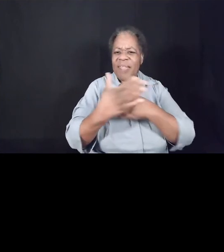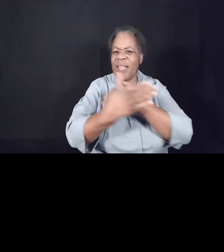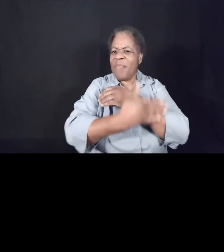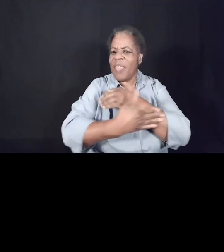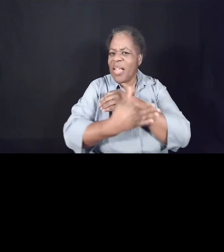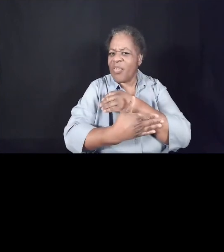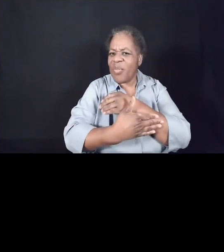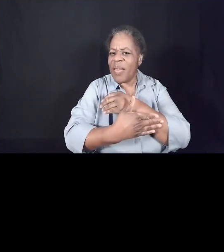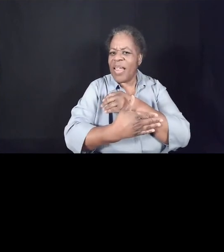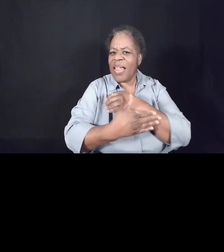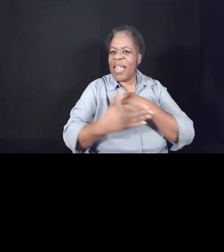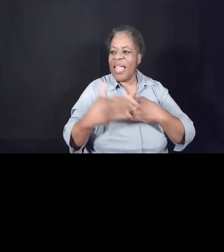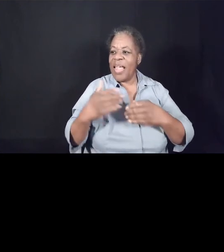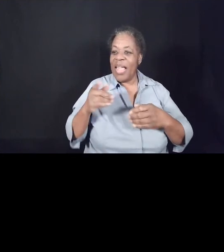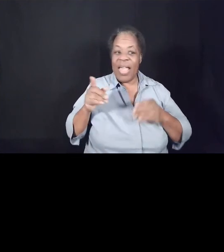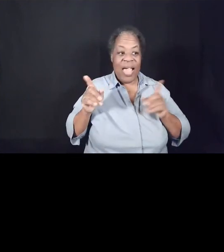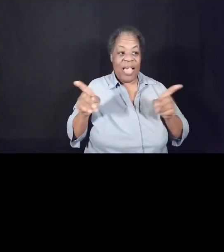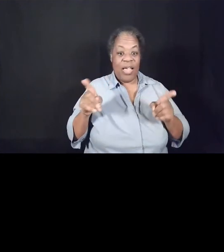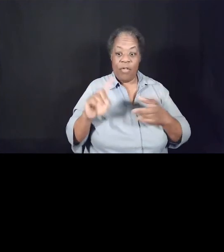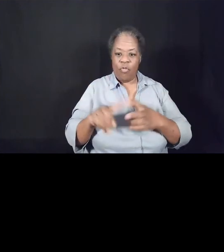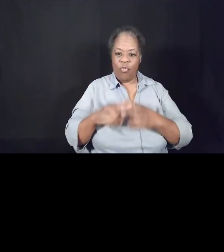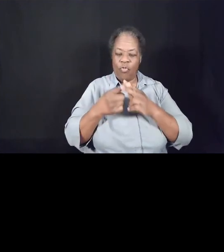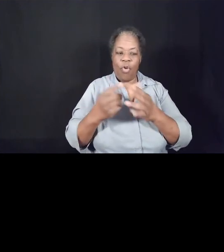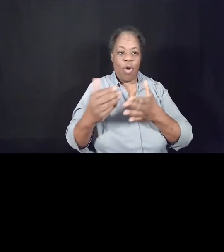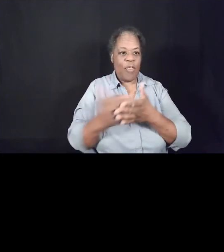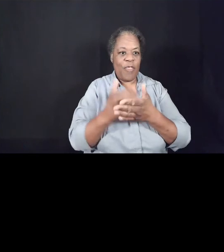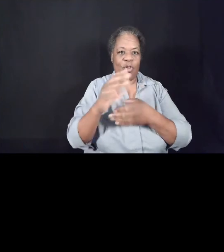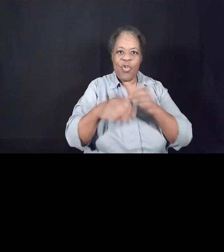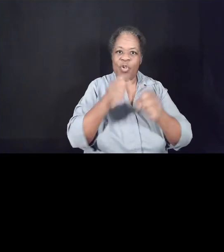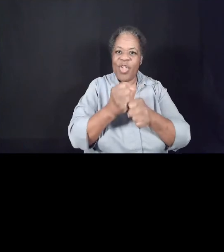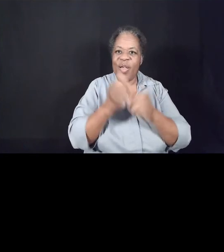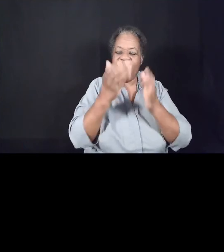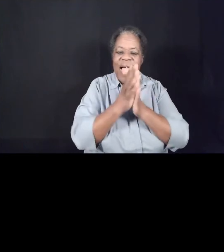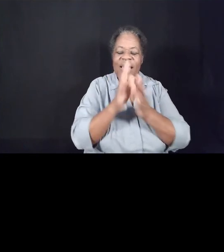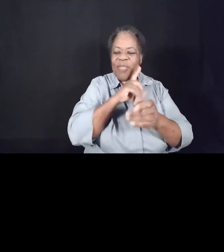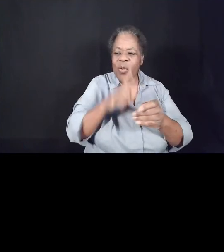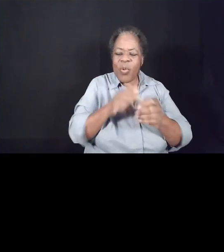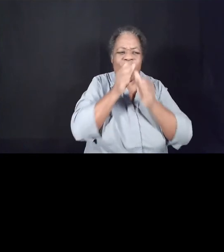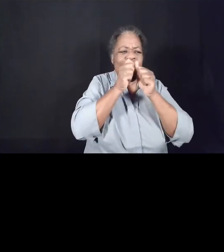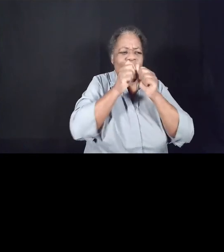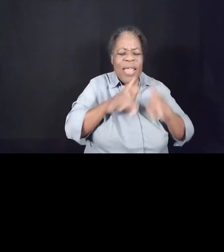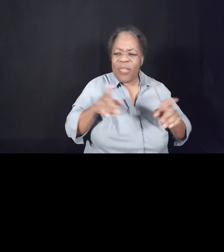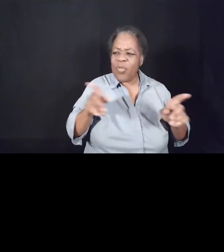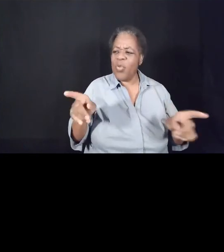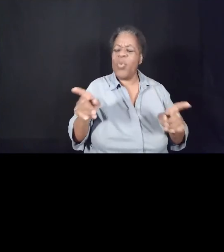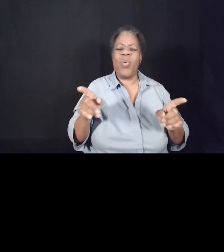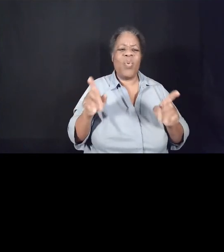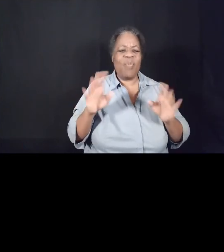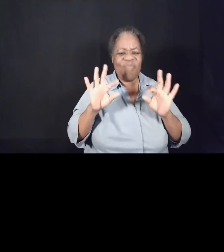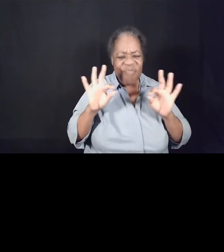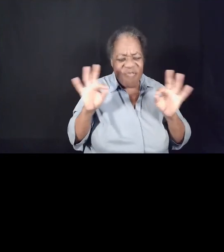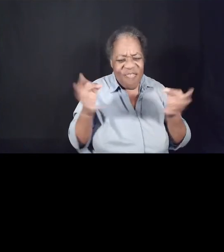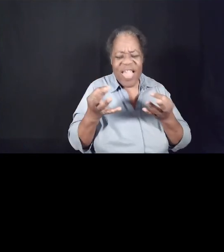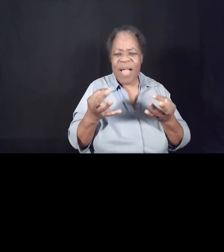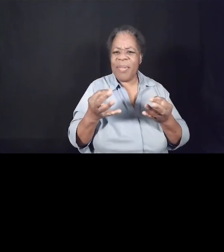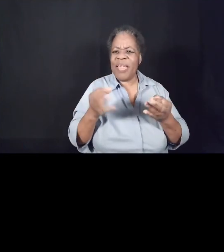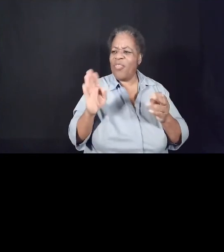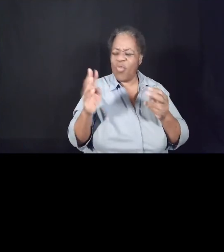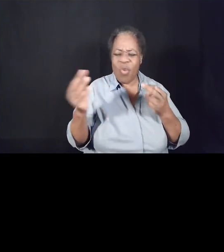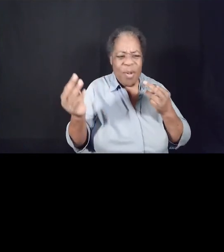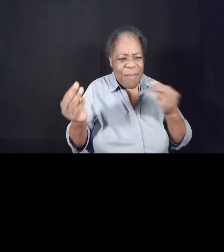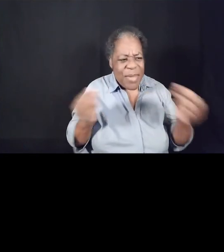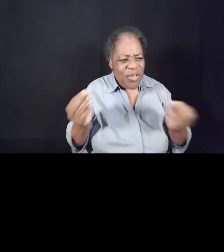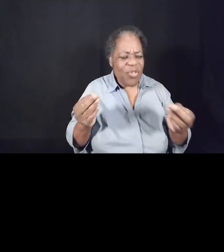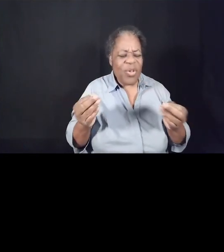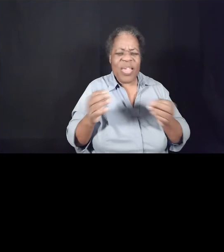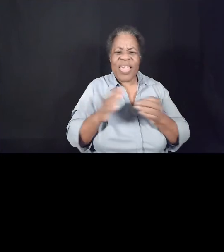start this new year, we'd ask the Lord to really bless you and your families and the ministry and the work that you're doing, your kingdom people who are